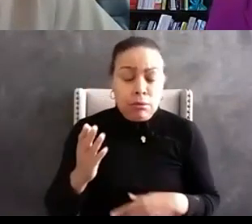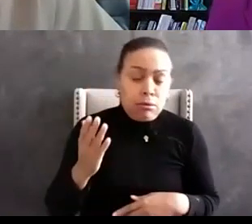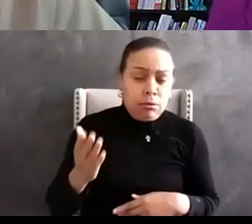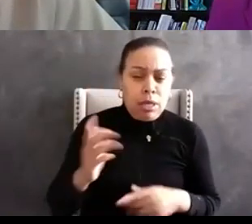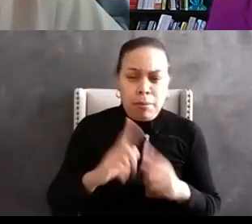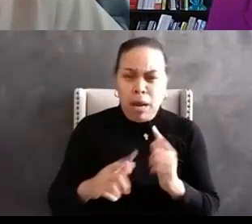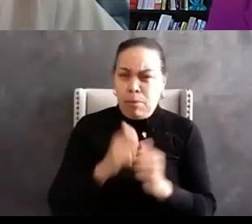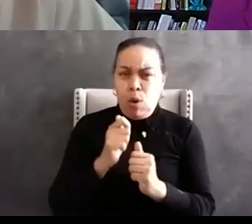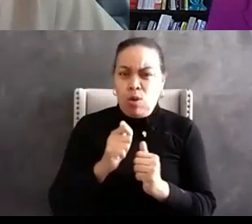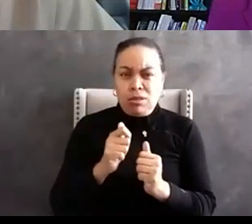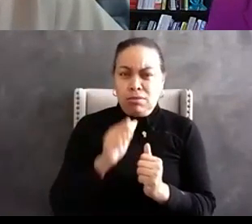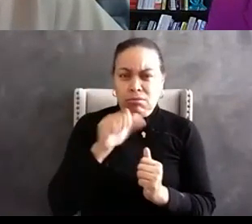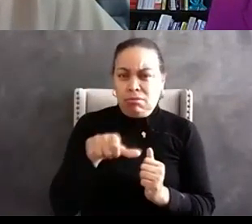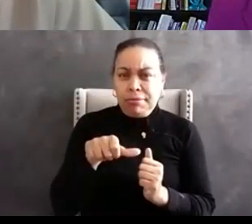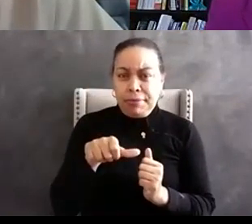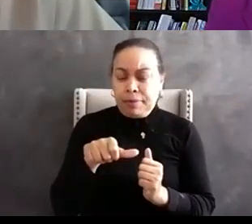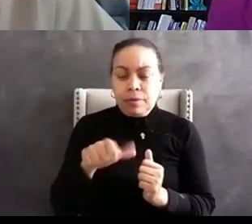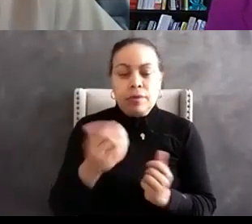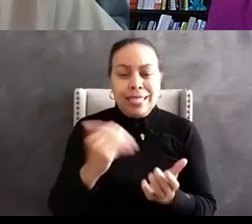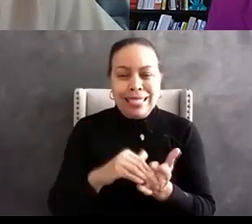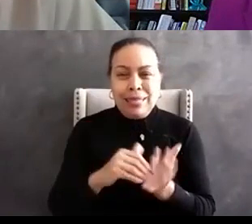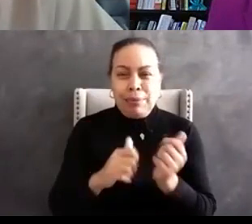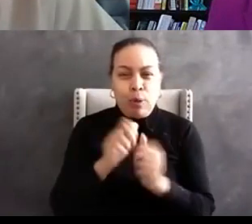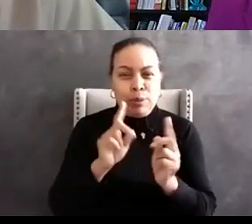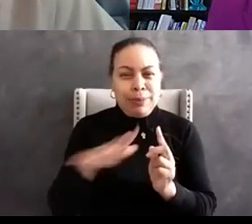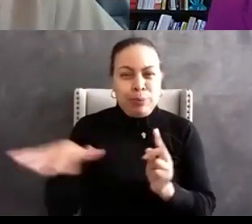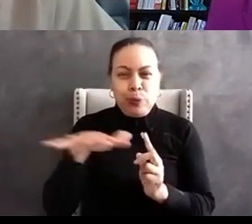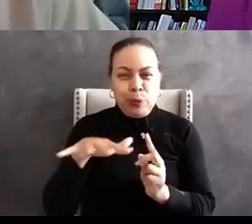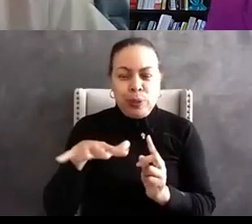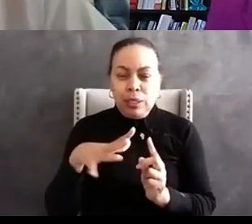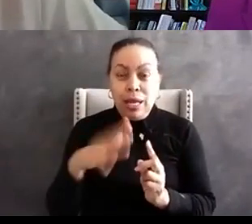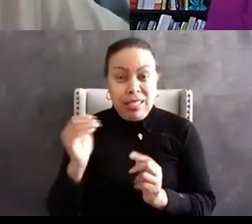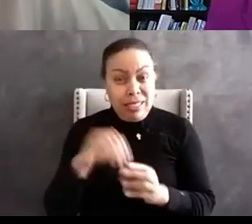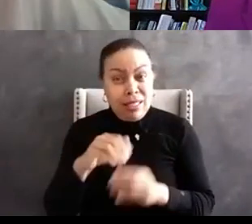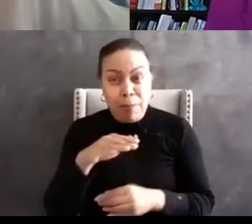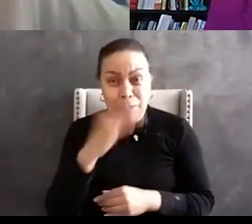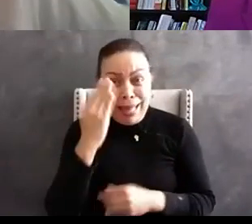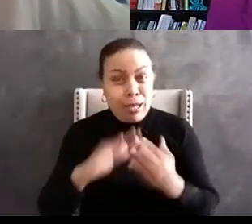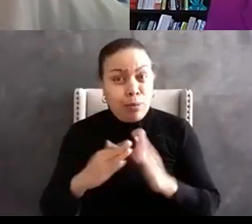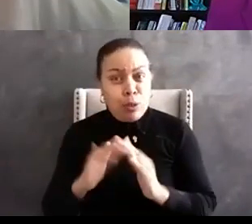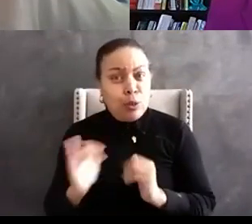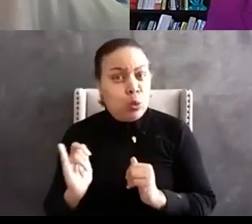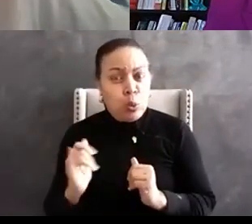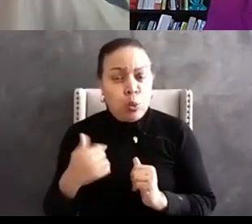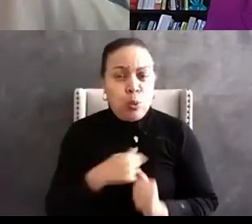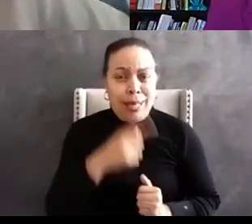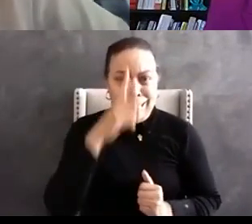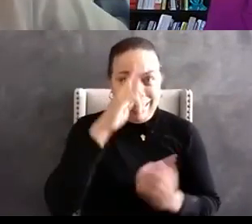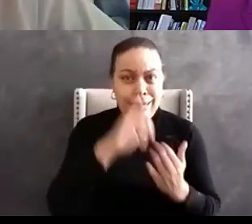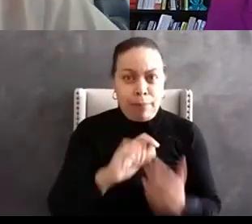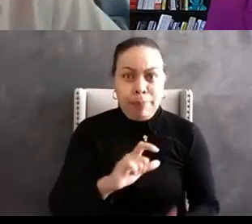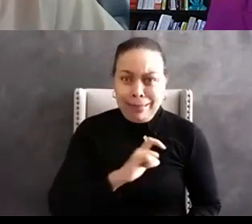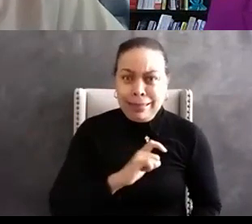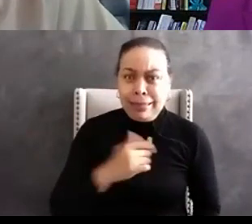but again it goes back to the majority of the folks majority of people and even the black community think the police are have a purpose